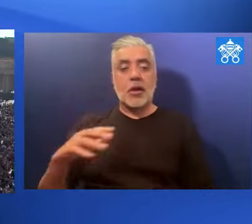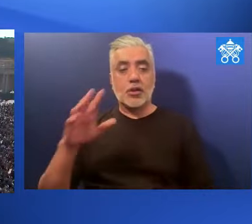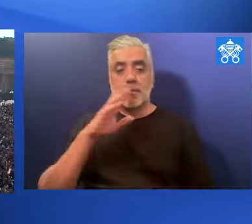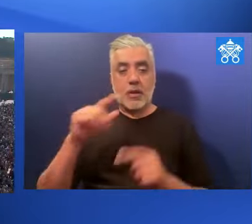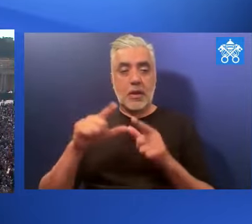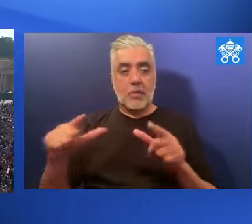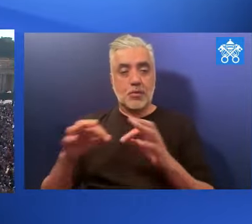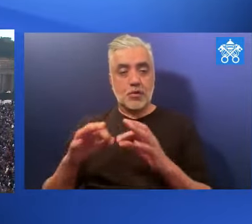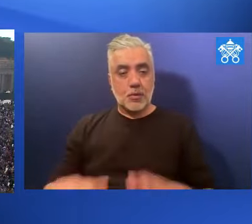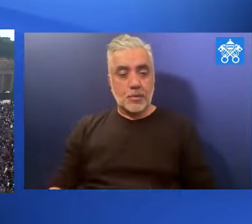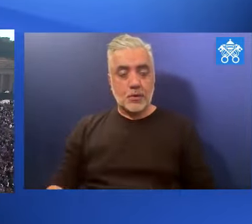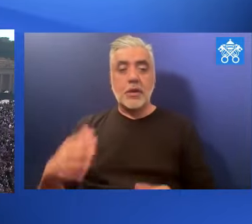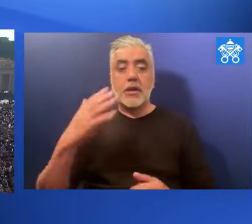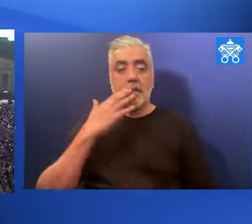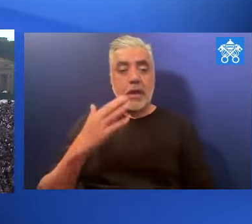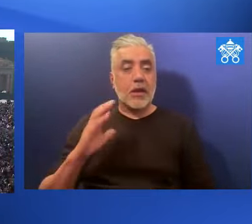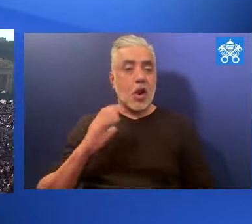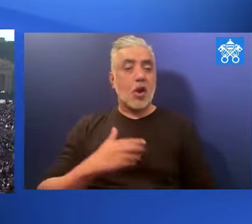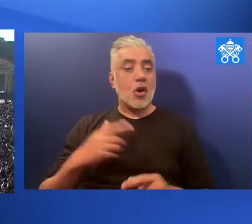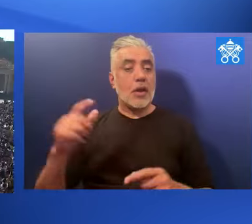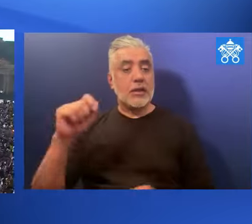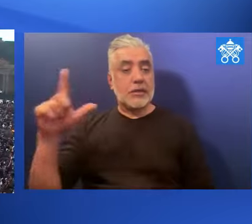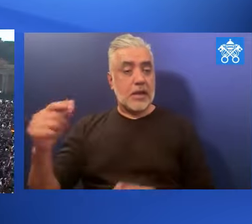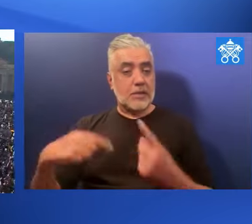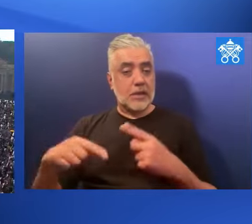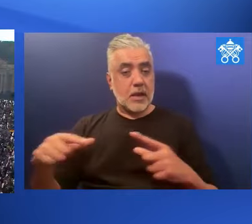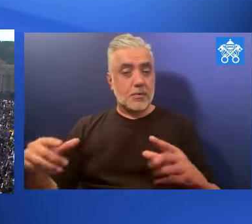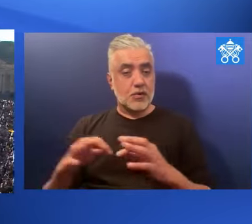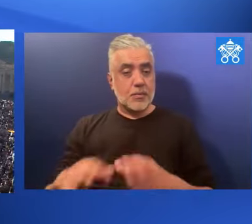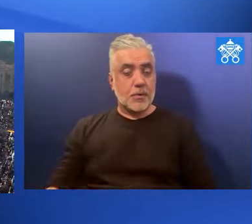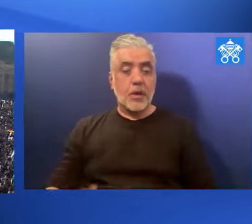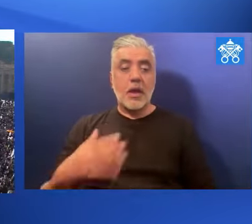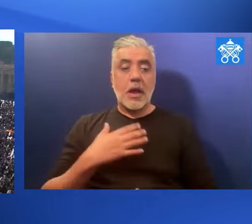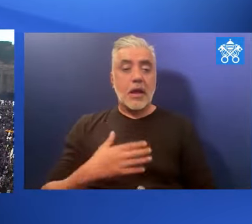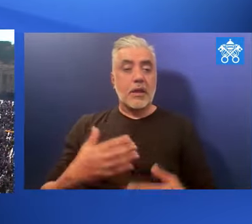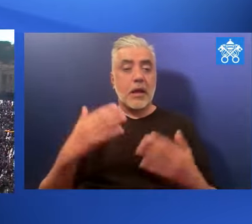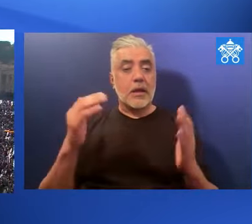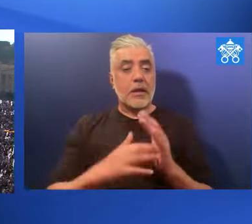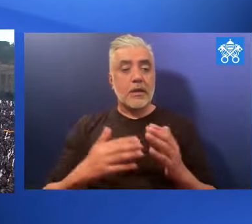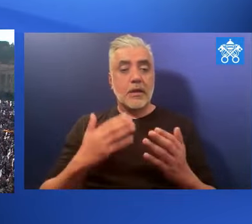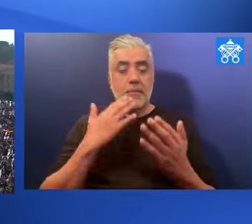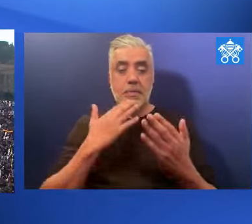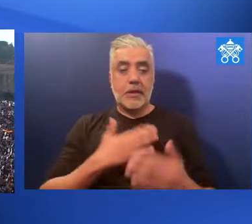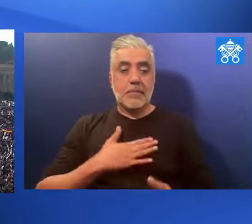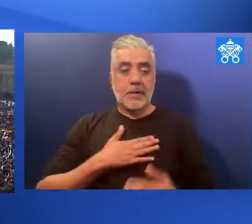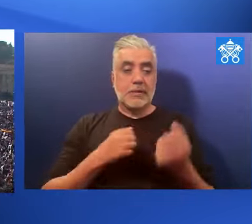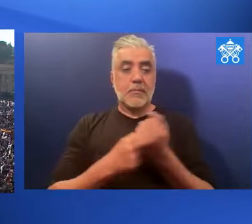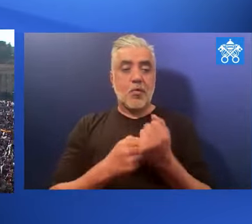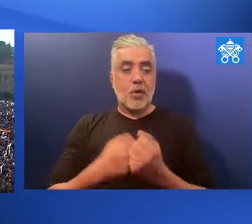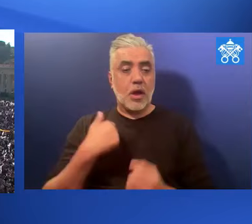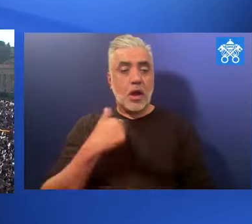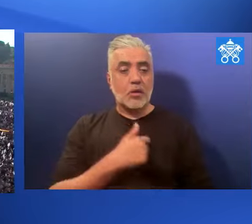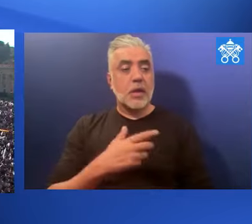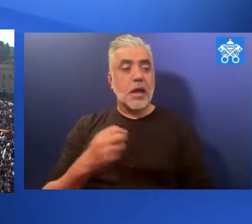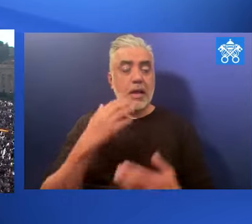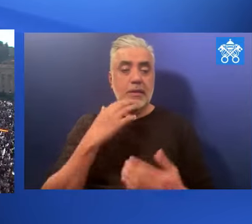engineer, Adriano Vitali, and our audio coordinator, Jean-Charles Puzzuli, and all of our media partners